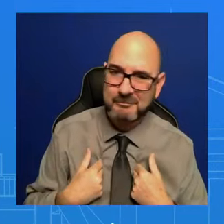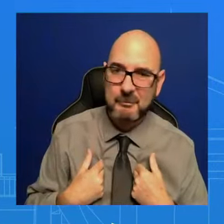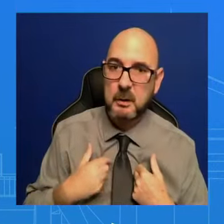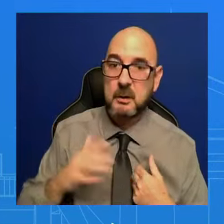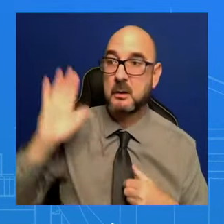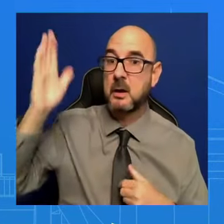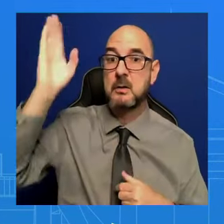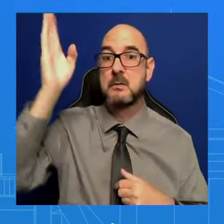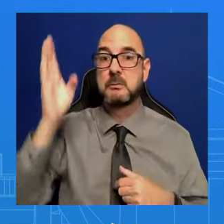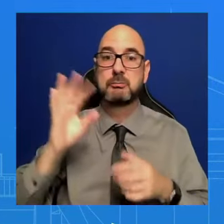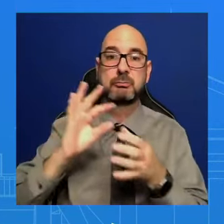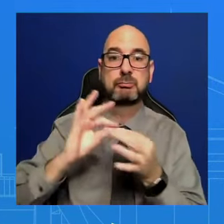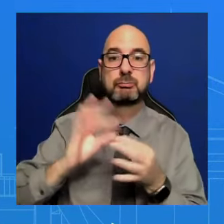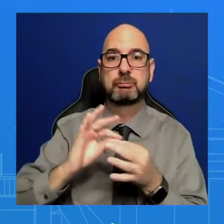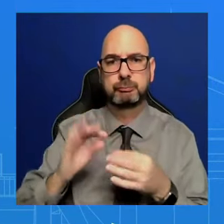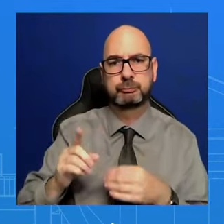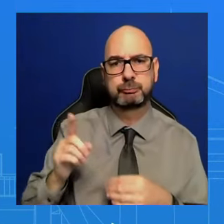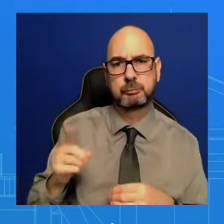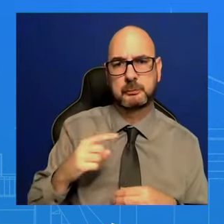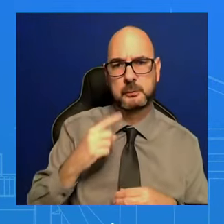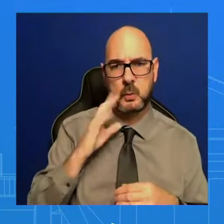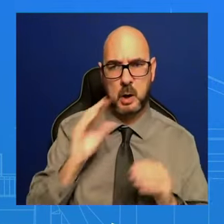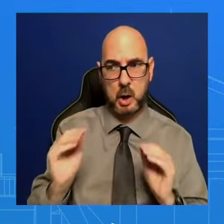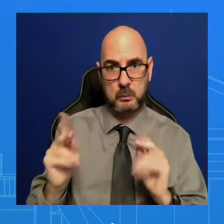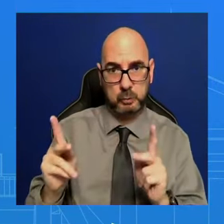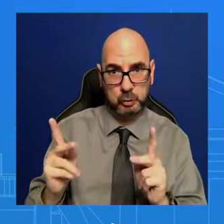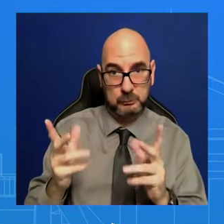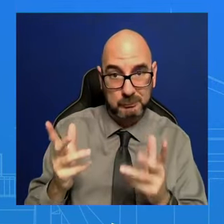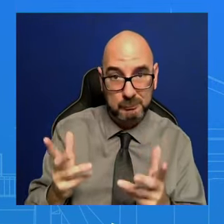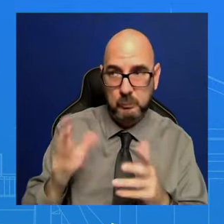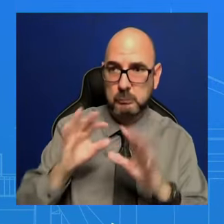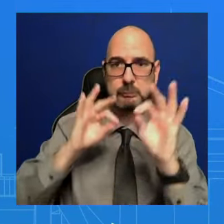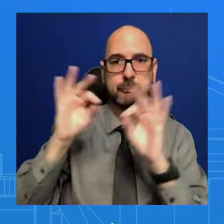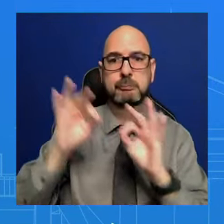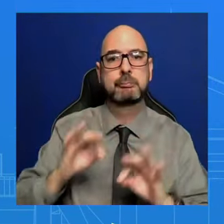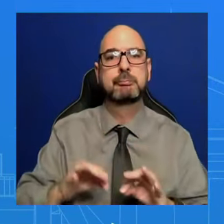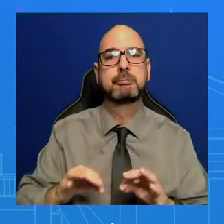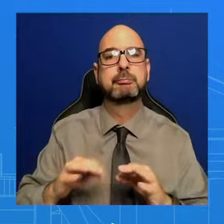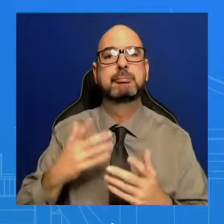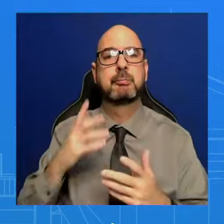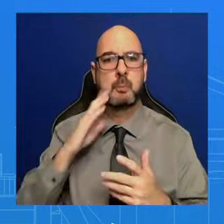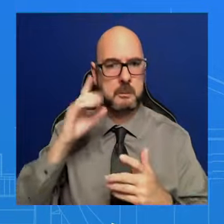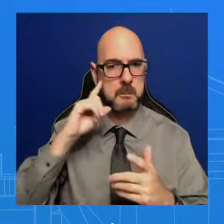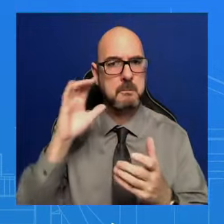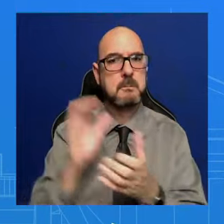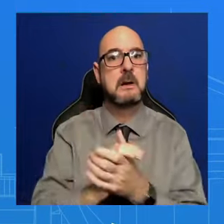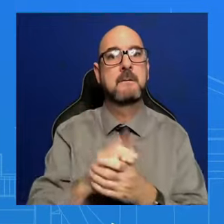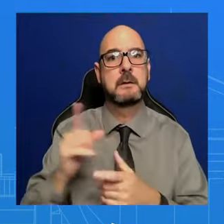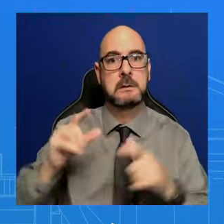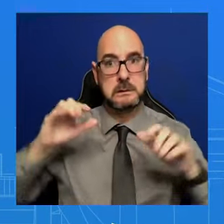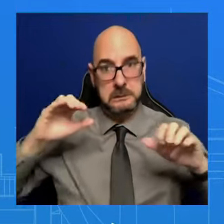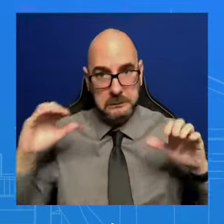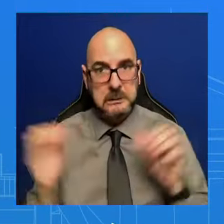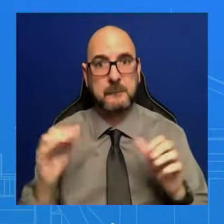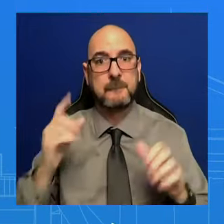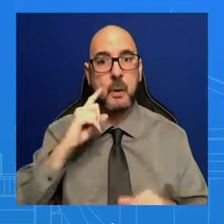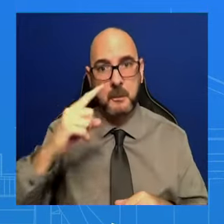lay out what he believes he has done to have the backs of black Americans? So, look, we understand that